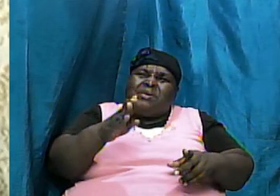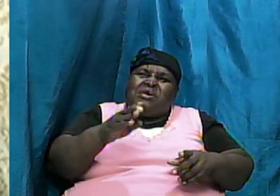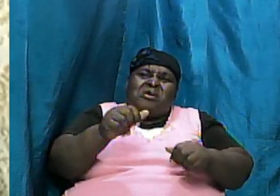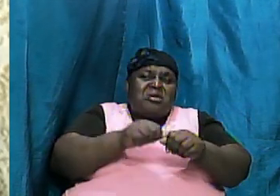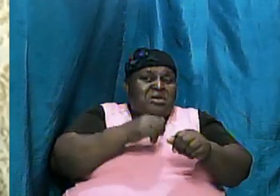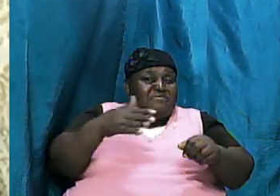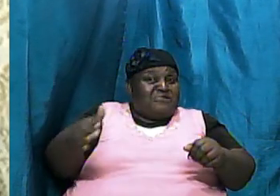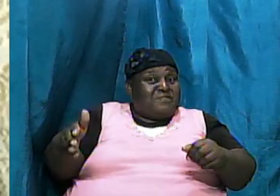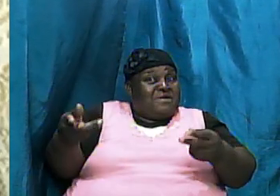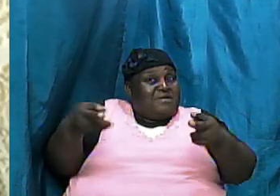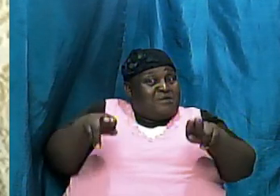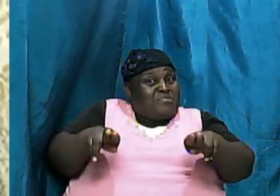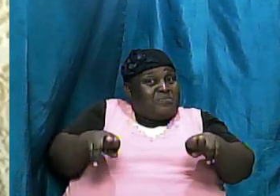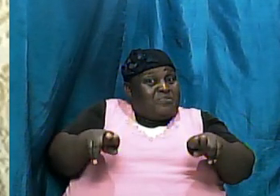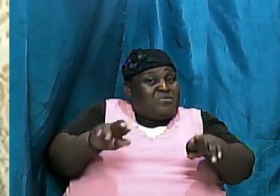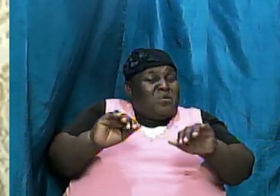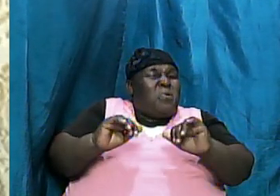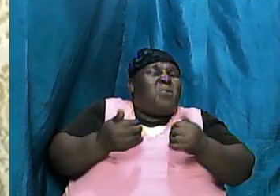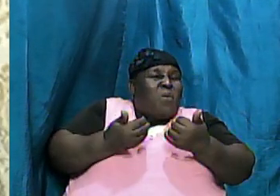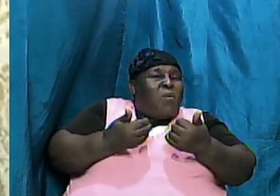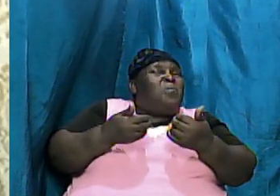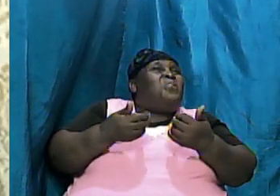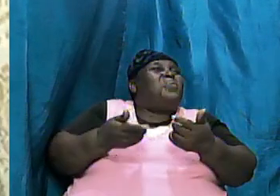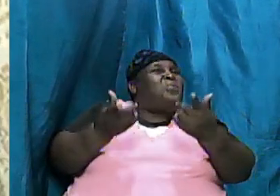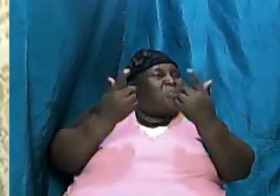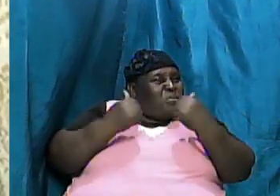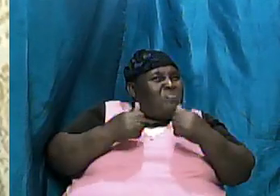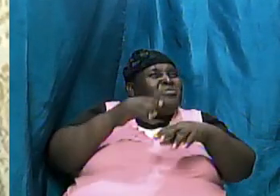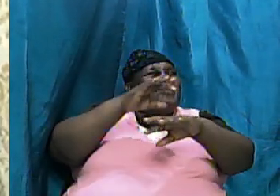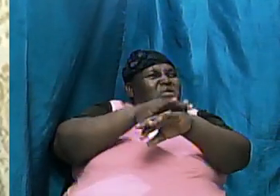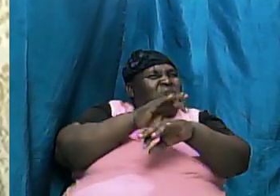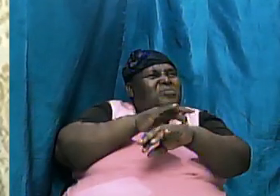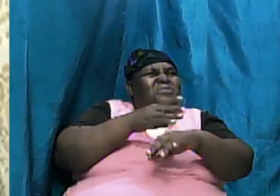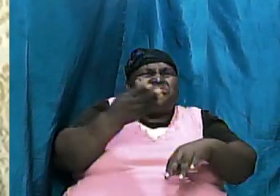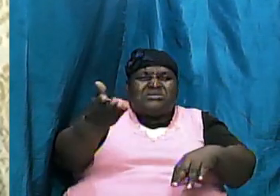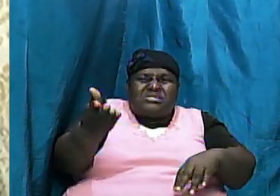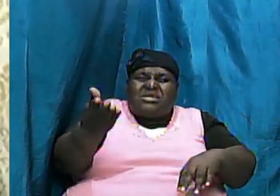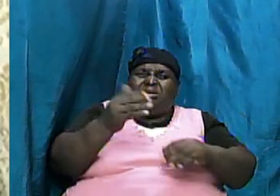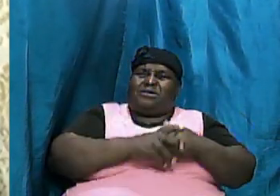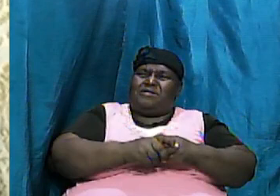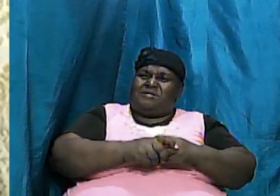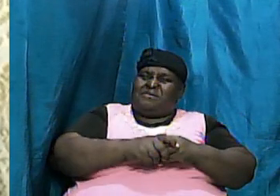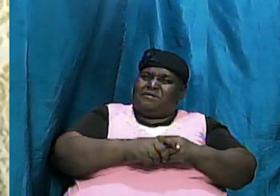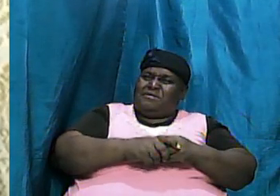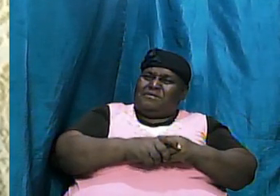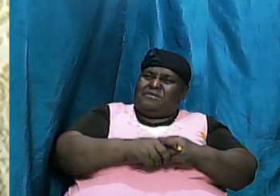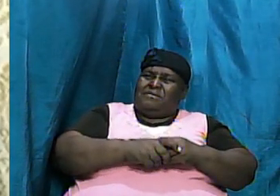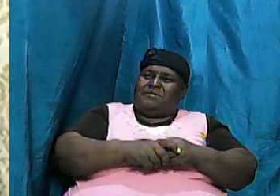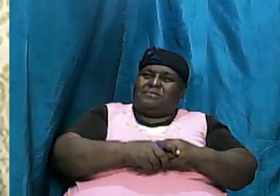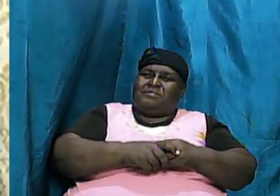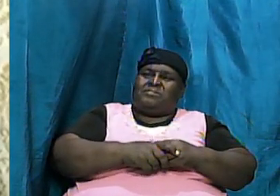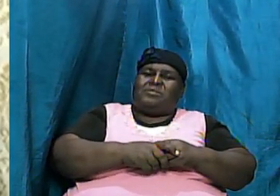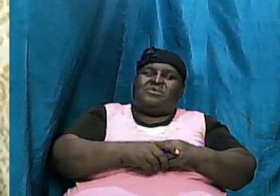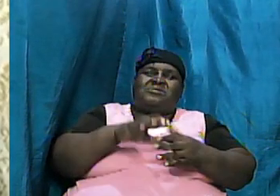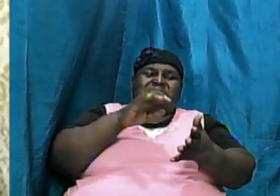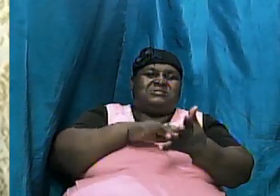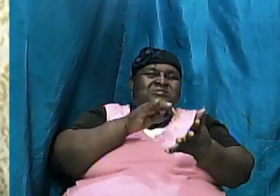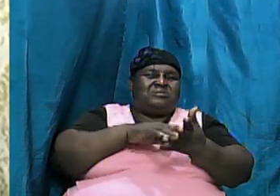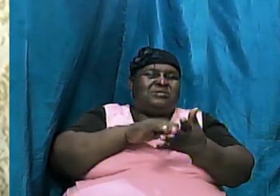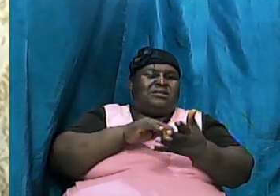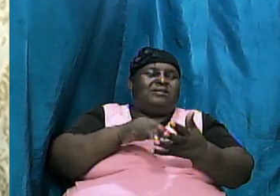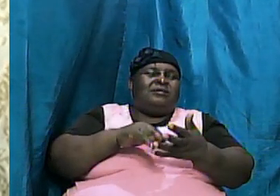at this point the earth was already there and we are going to go through the book of Genesis